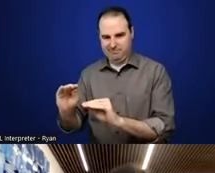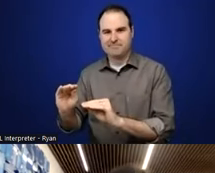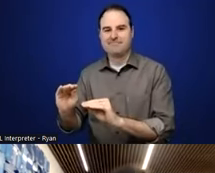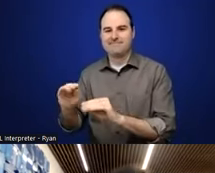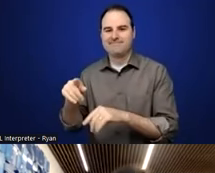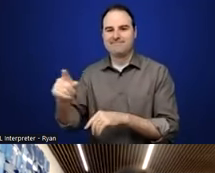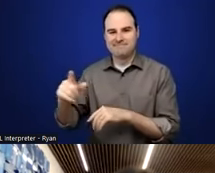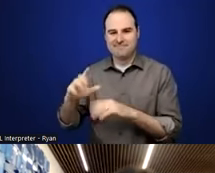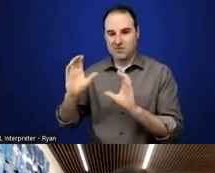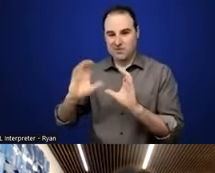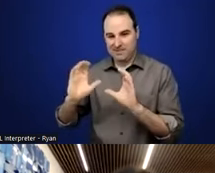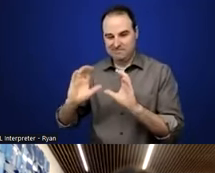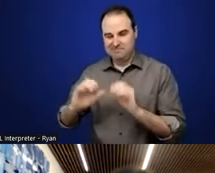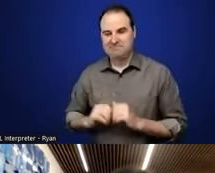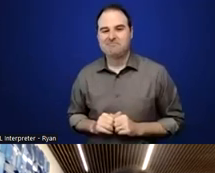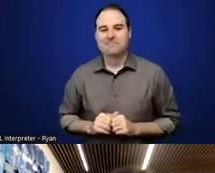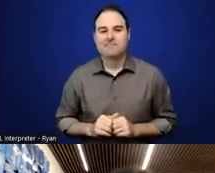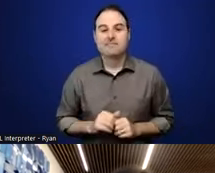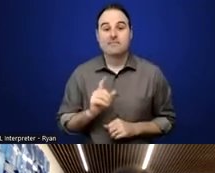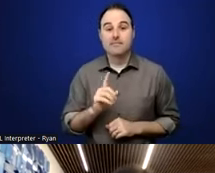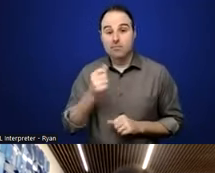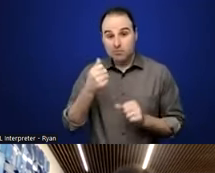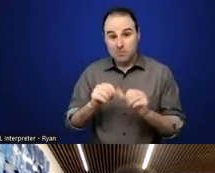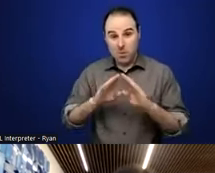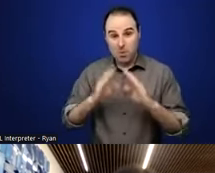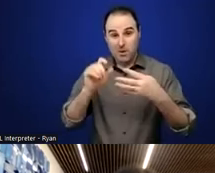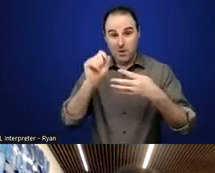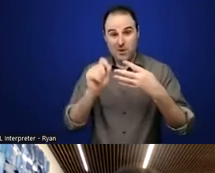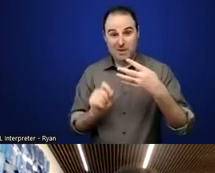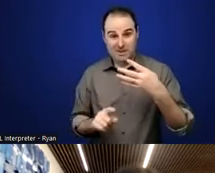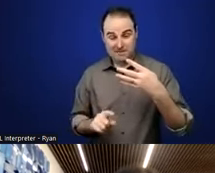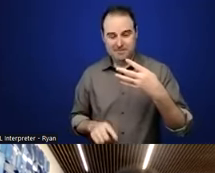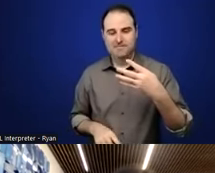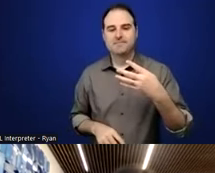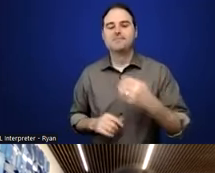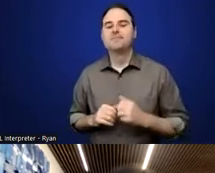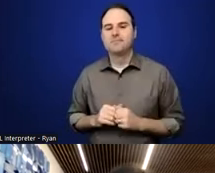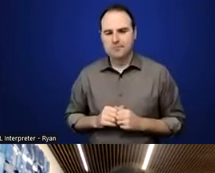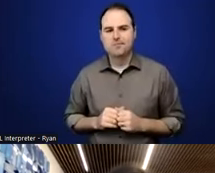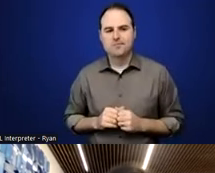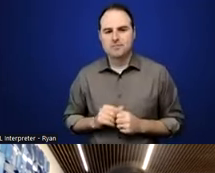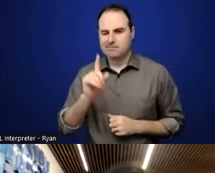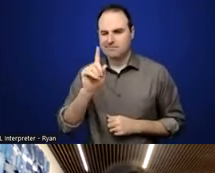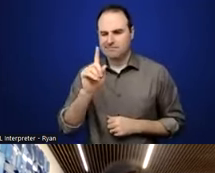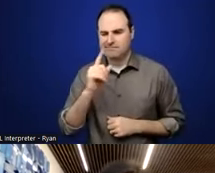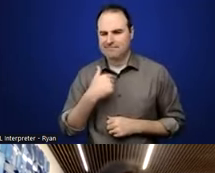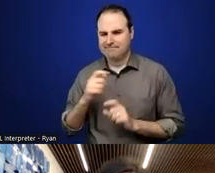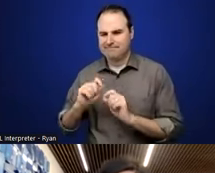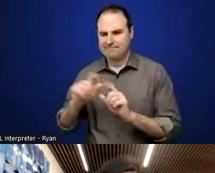But the questions that I posed for us, right, is where have you had, let me get in here.